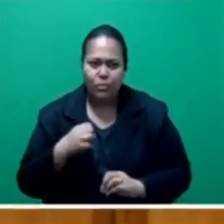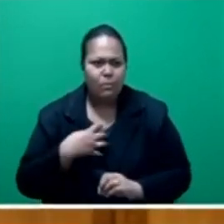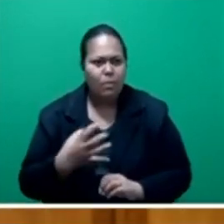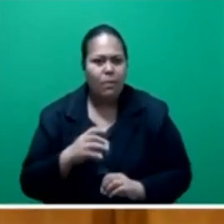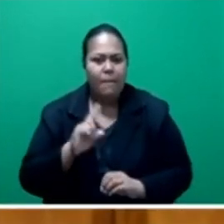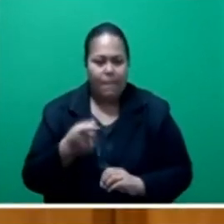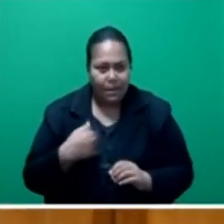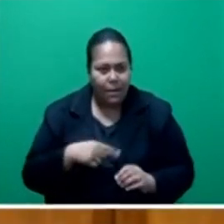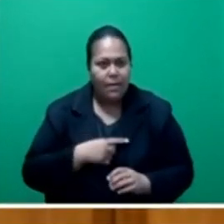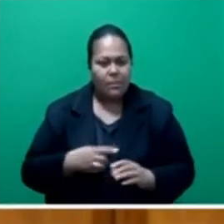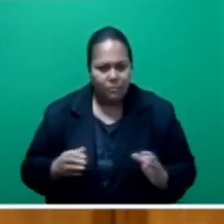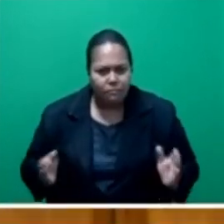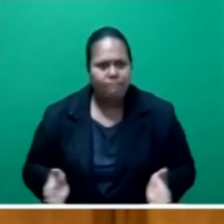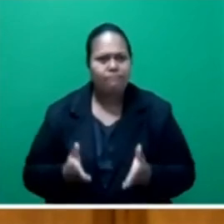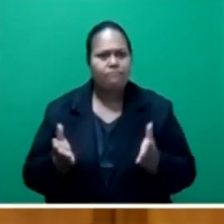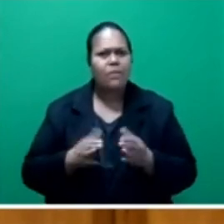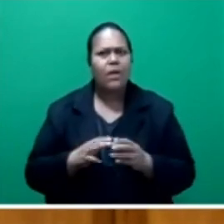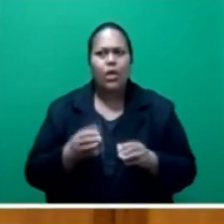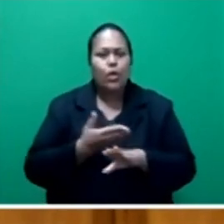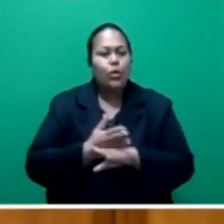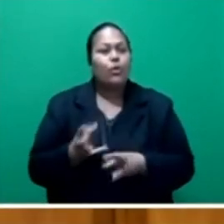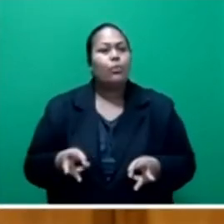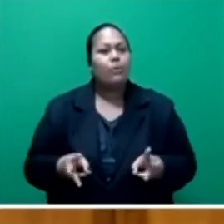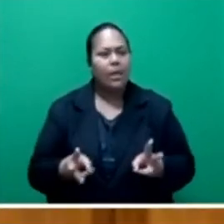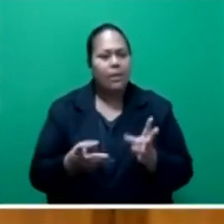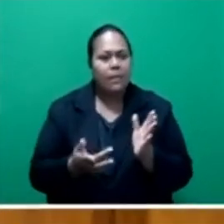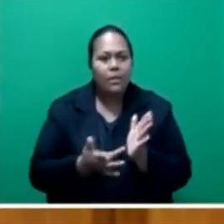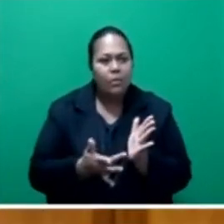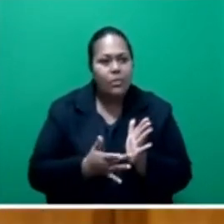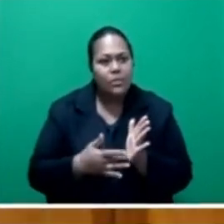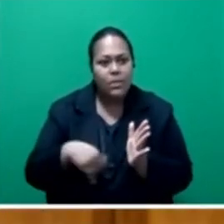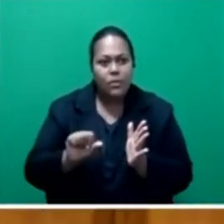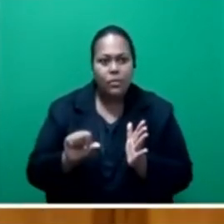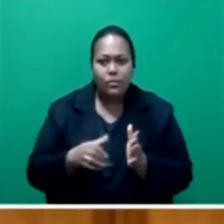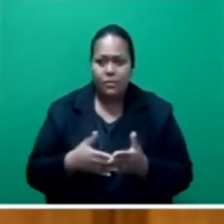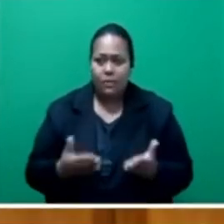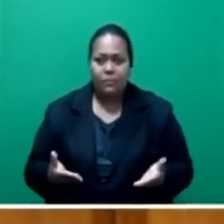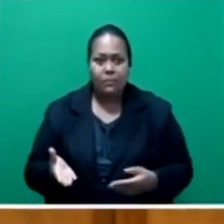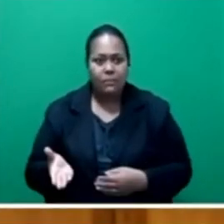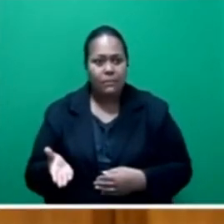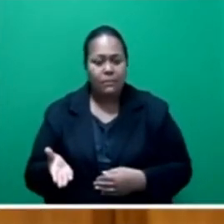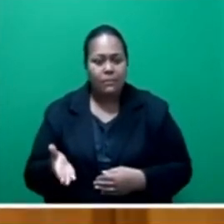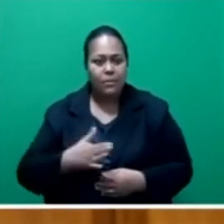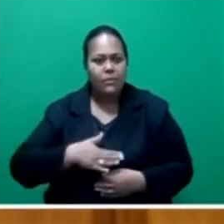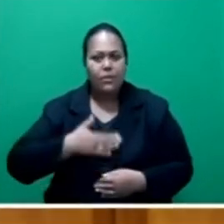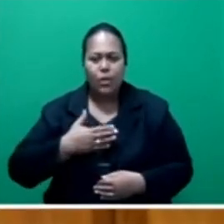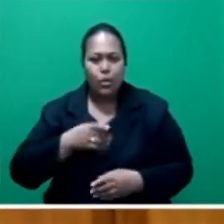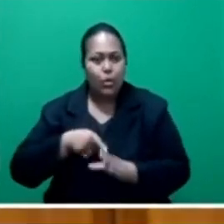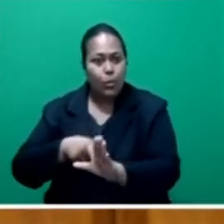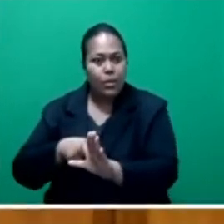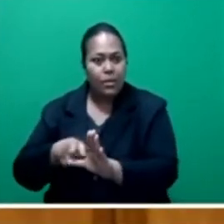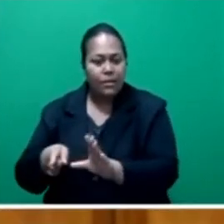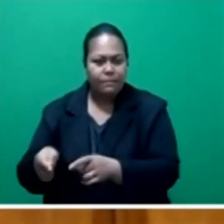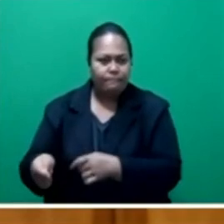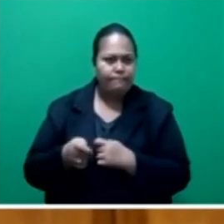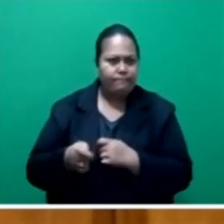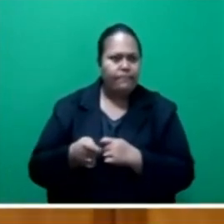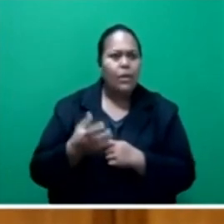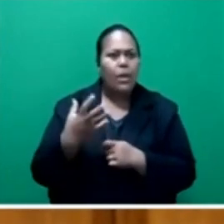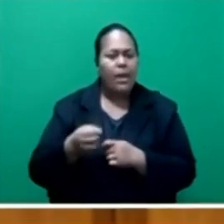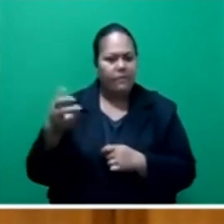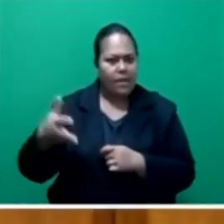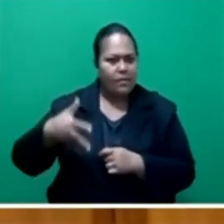modern technology, honorable speaker, to maintain this interest, this interest from the youth. So we had to have live streaming,